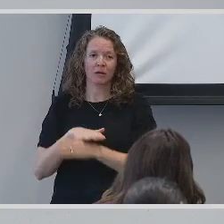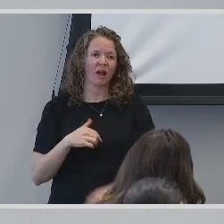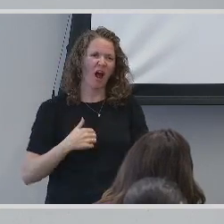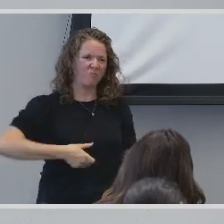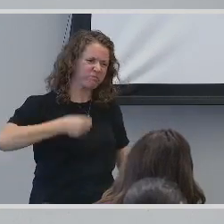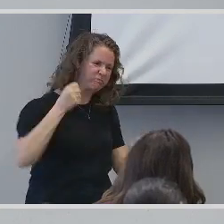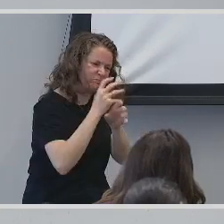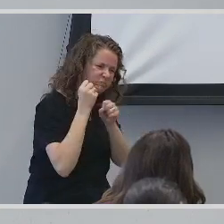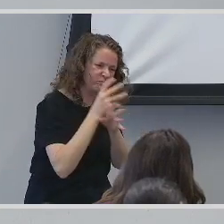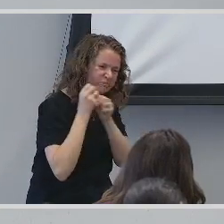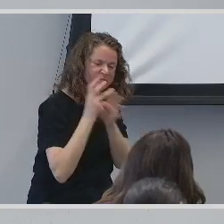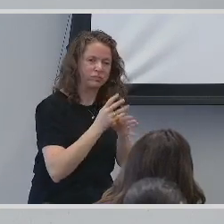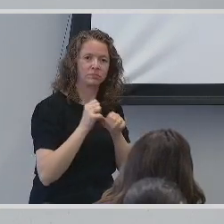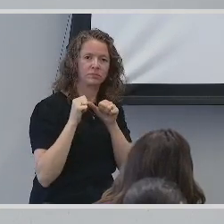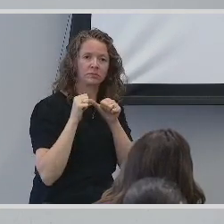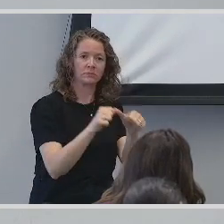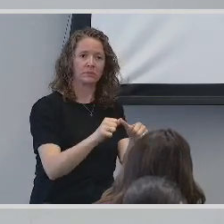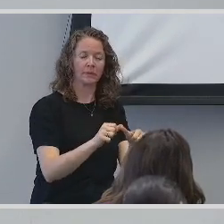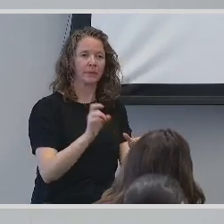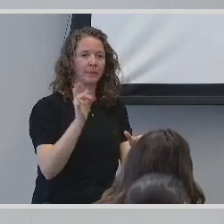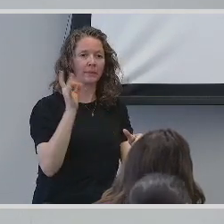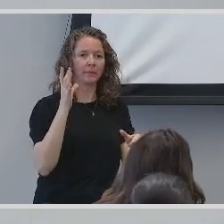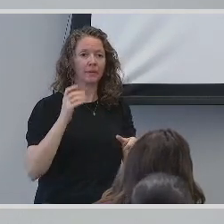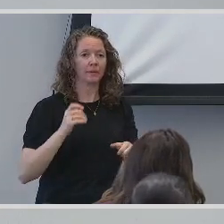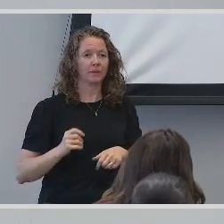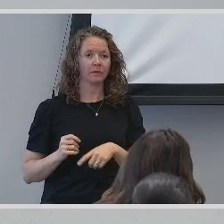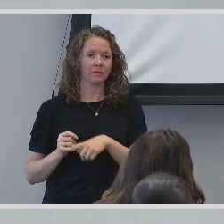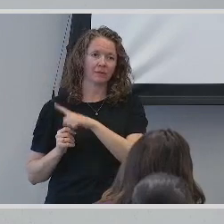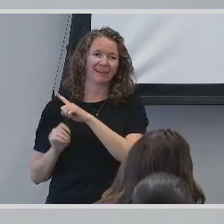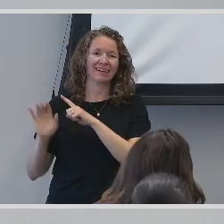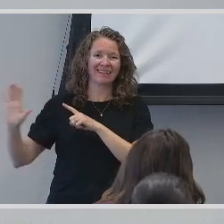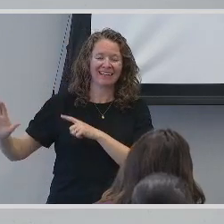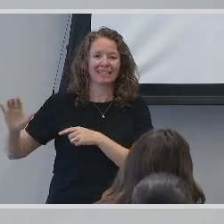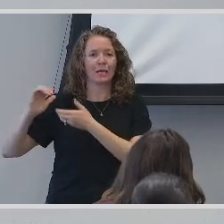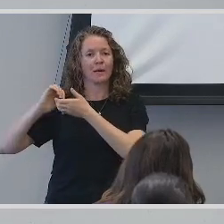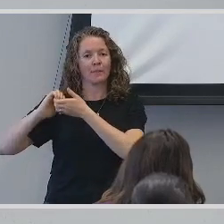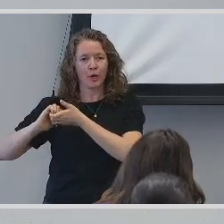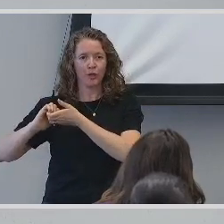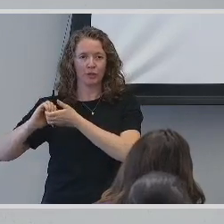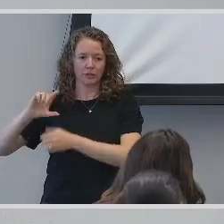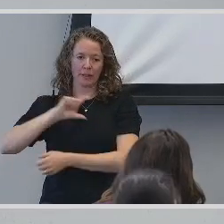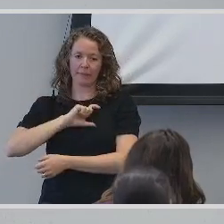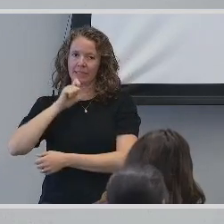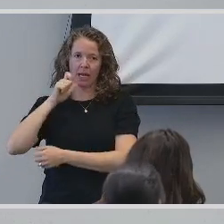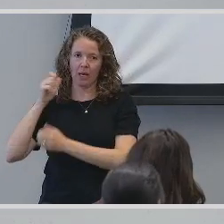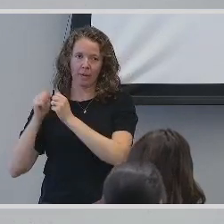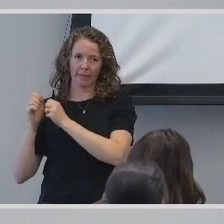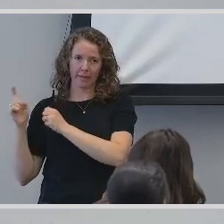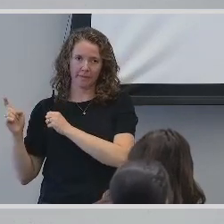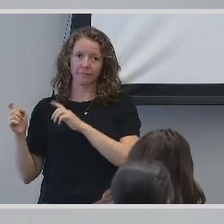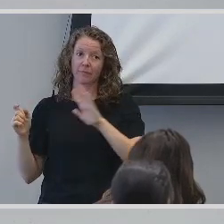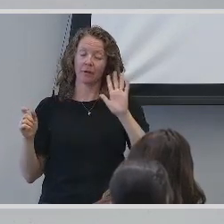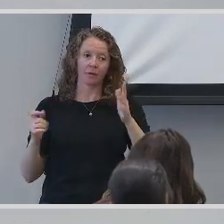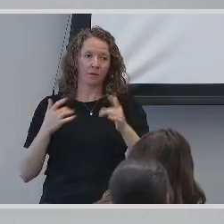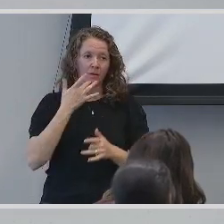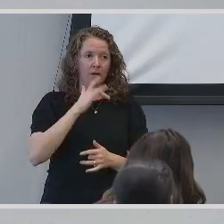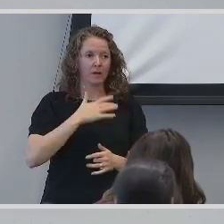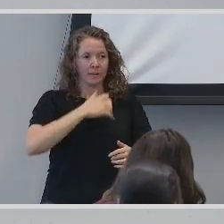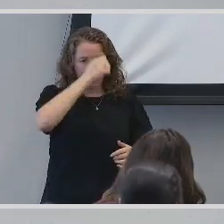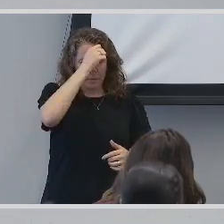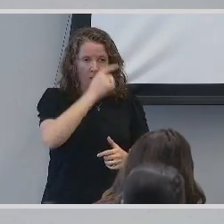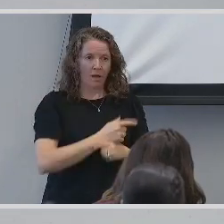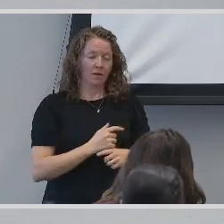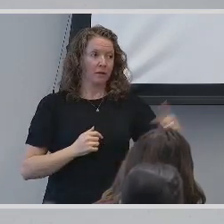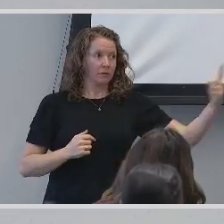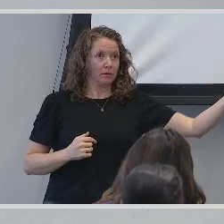adjust to his pace. At the time, he did not have his partner with him. Fortunately, my brother realized I was not with him and came running down the